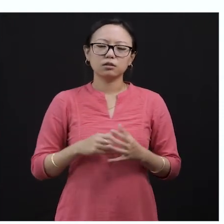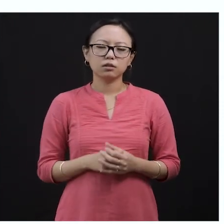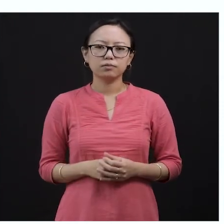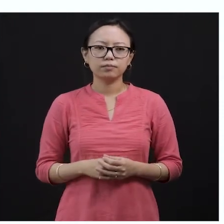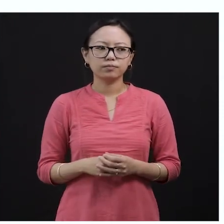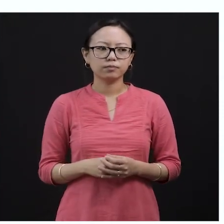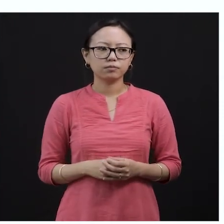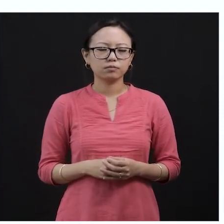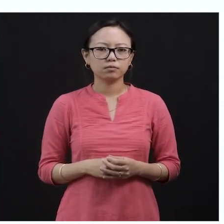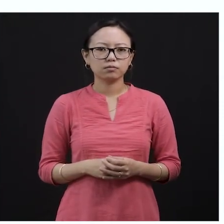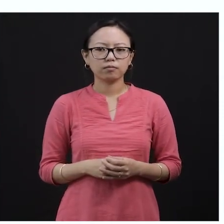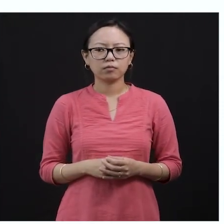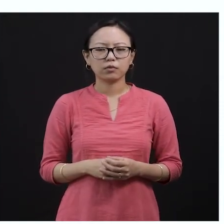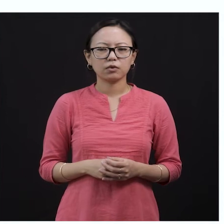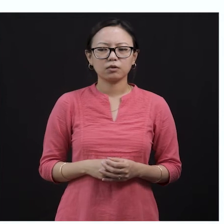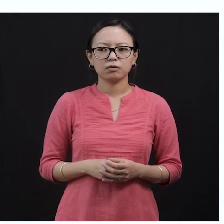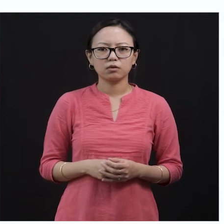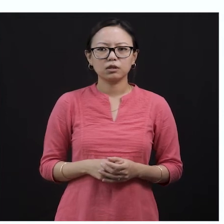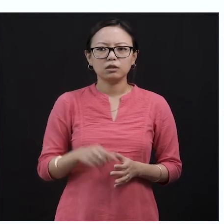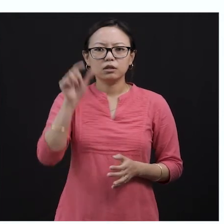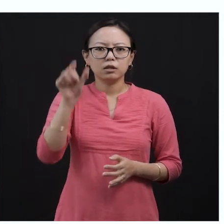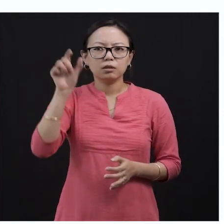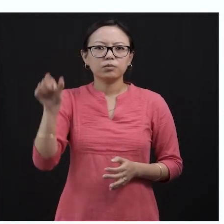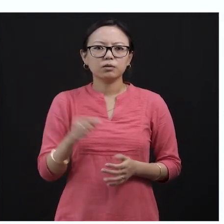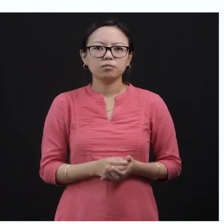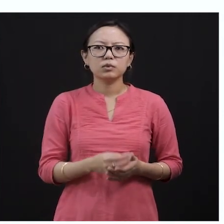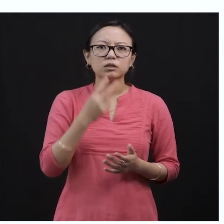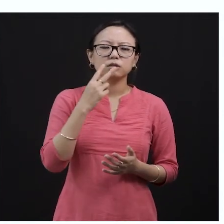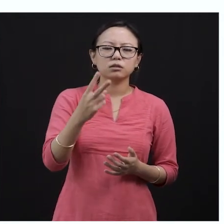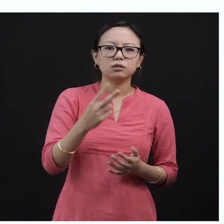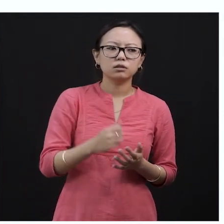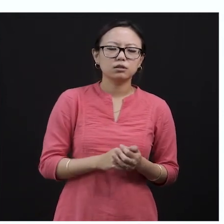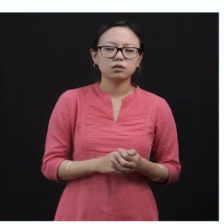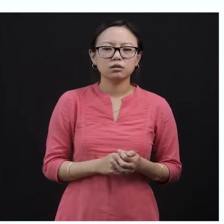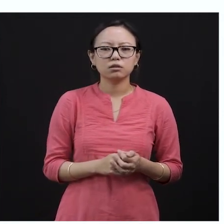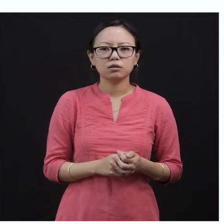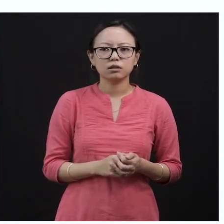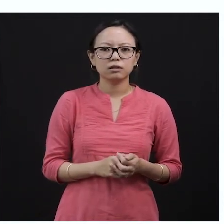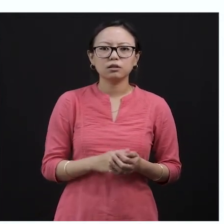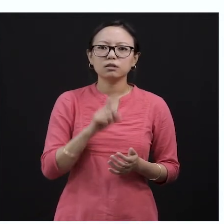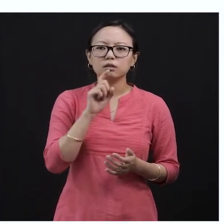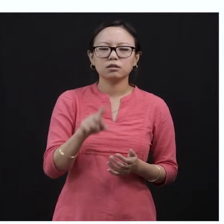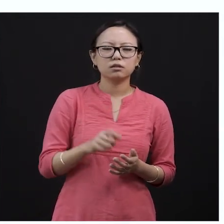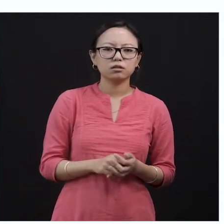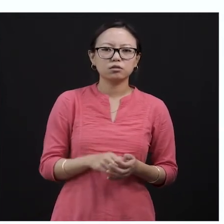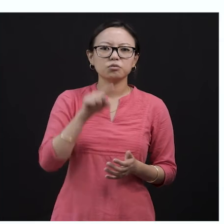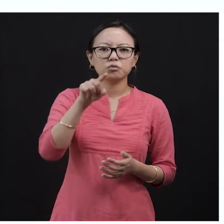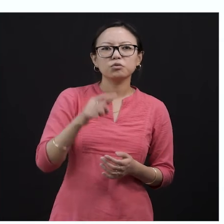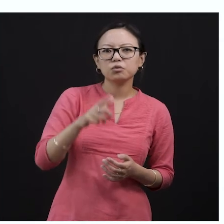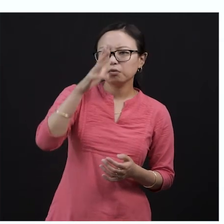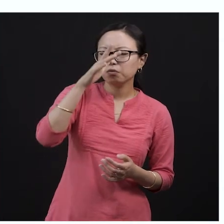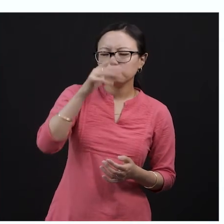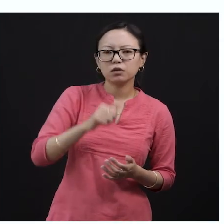that it is foolish of the squirrel to trust human beings, because they are still expecting that the boy would kill